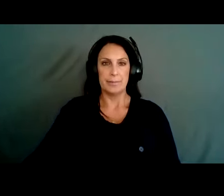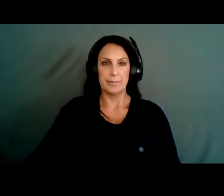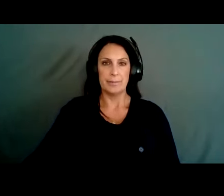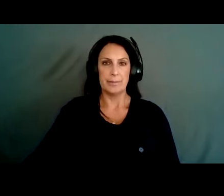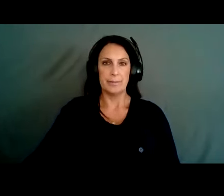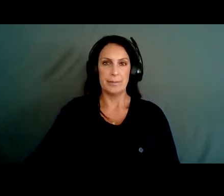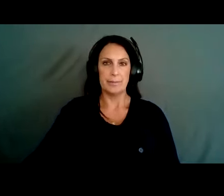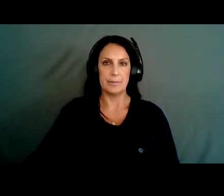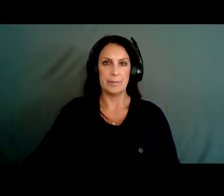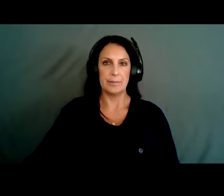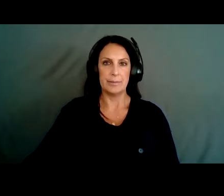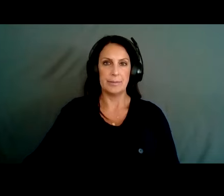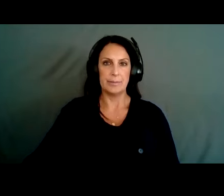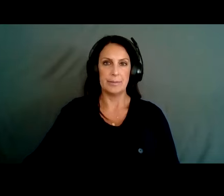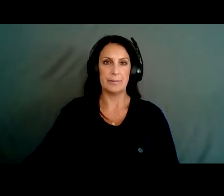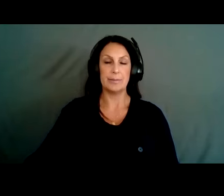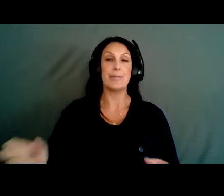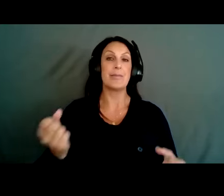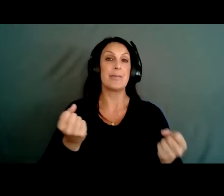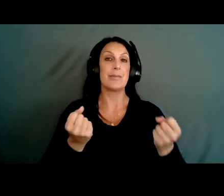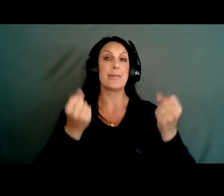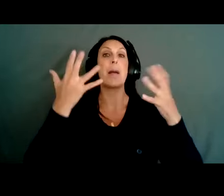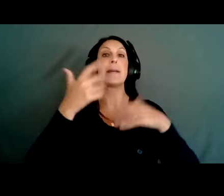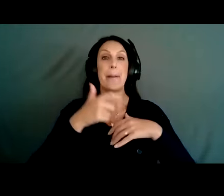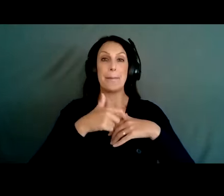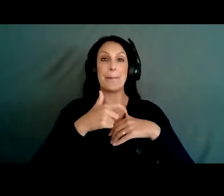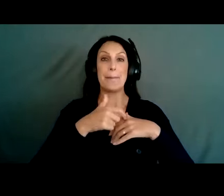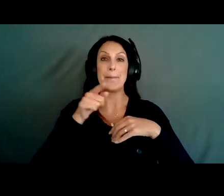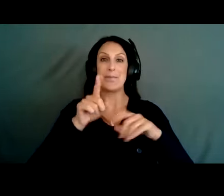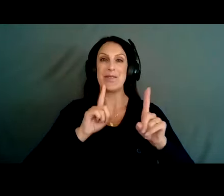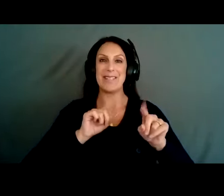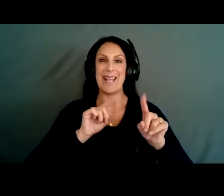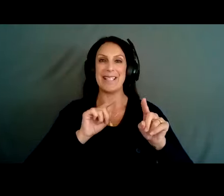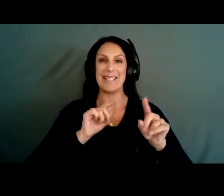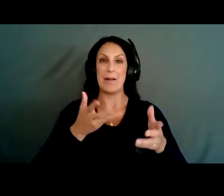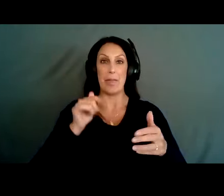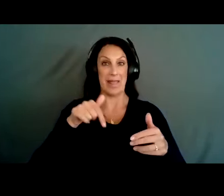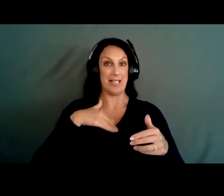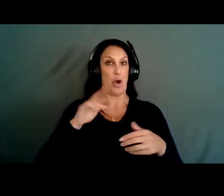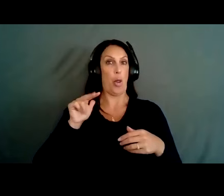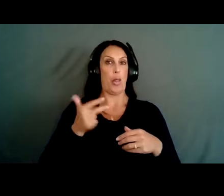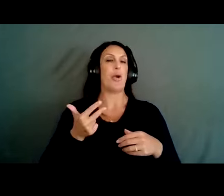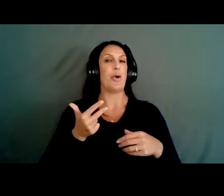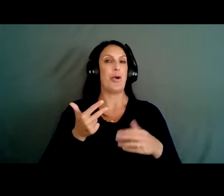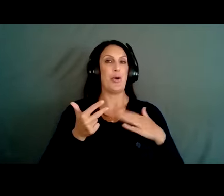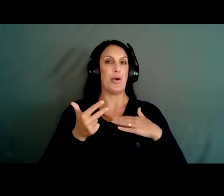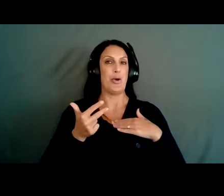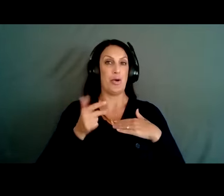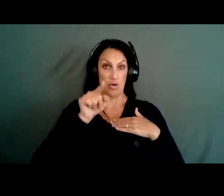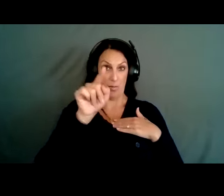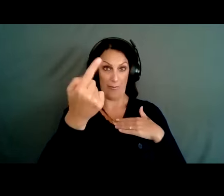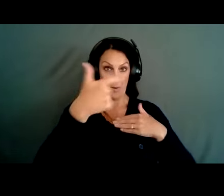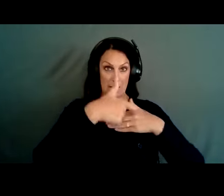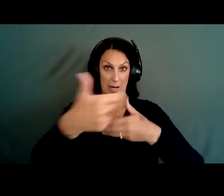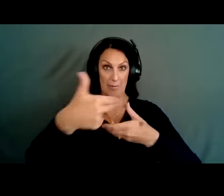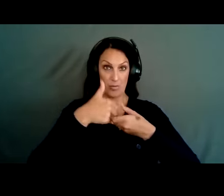And the question is, how many times have you attended the Suicide Prevention Coalition? As I said, we're new. This is our third one. So are you a first-timer joining